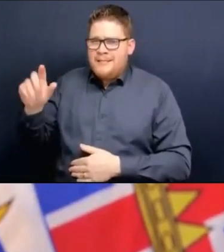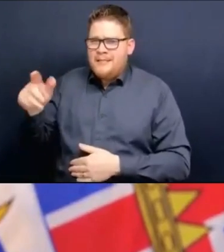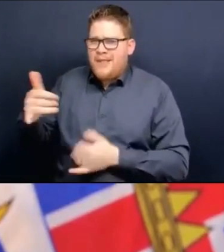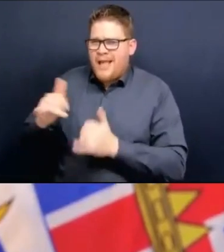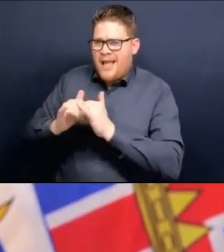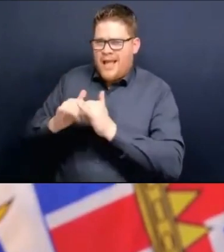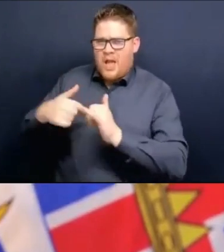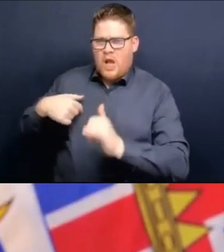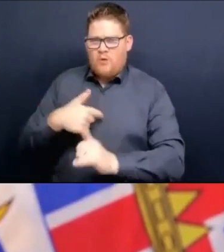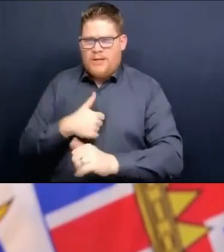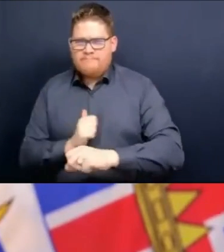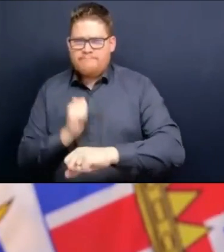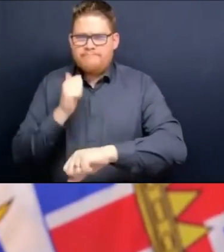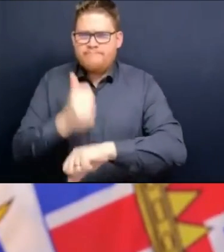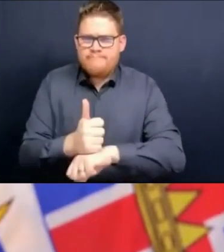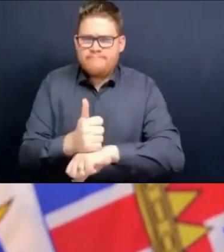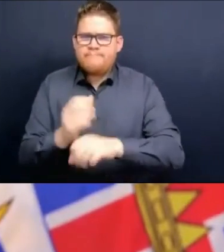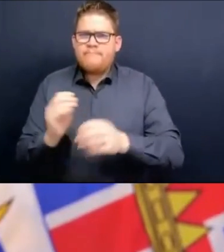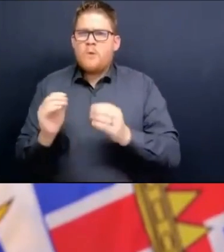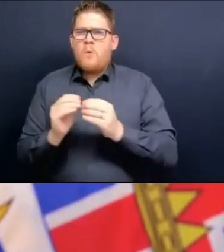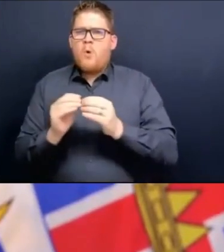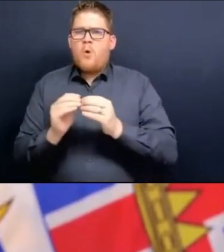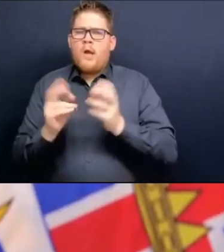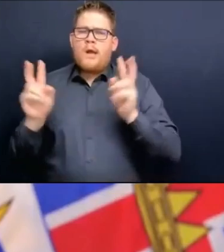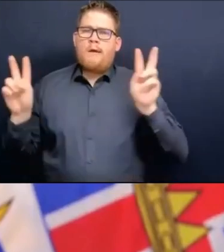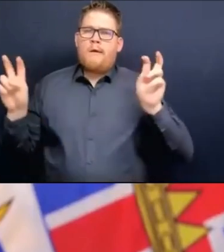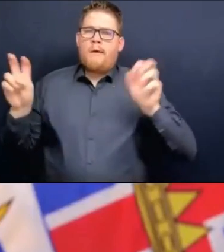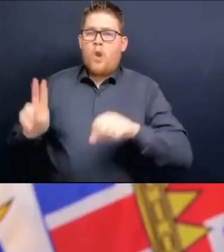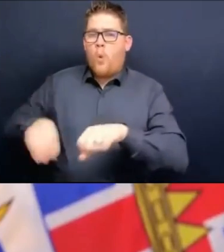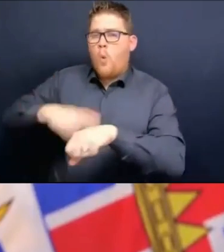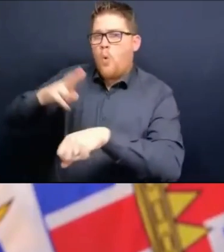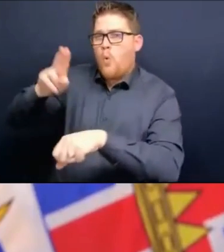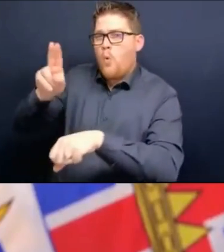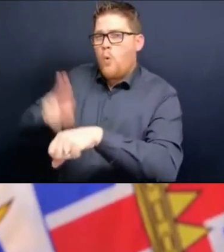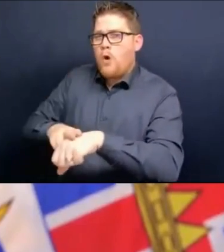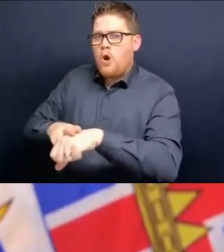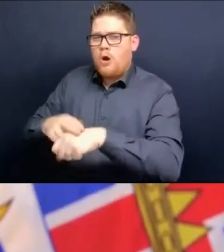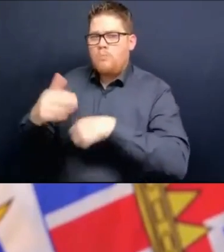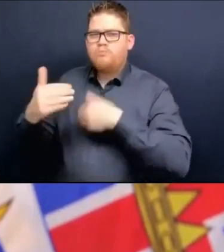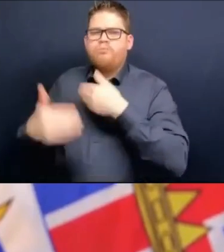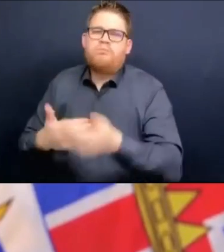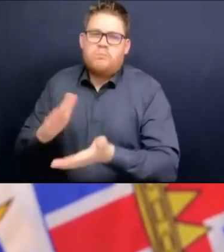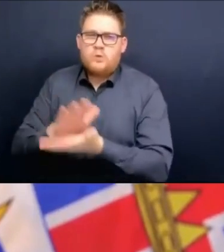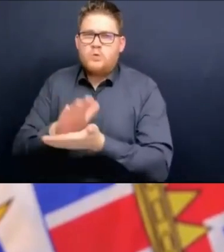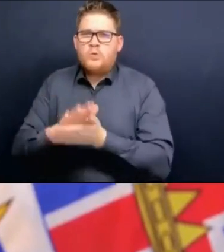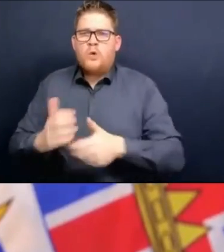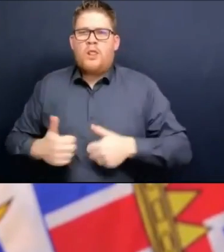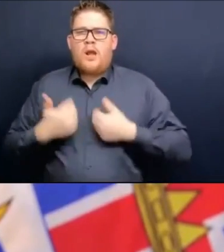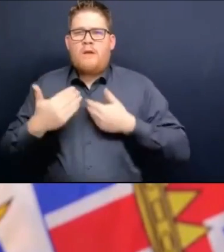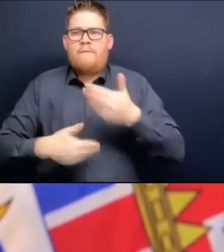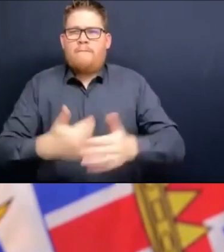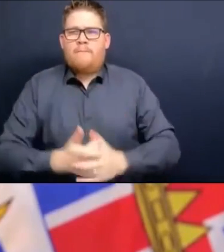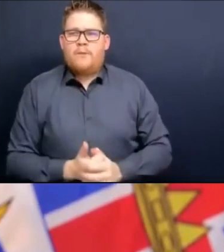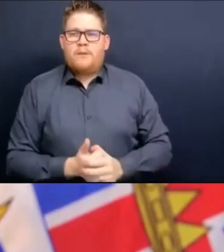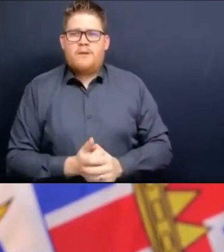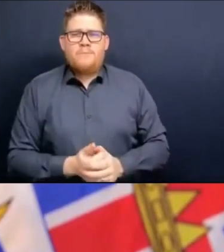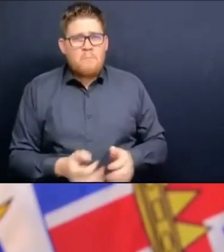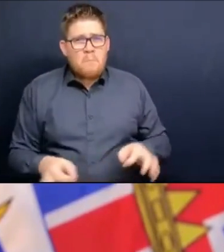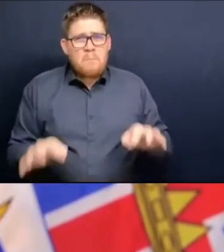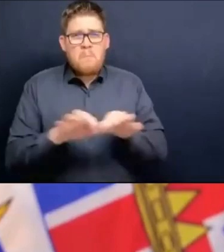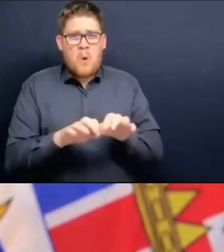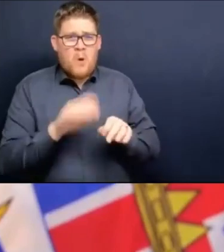possible and experienced? We recognize that that's so important for growth and development, especially for younger children. And now that we have vaccination